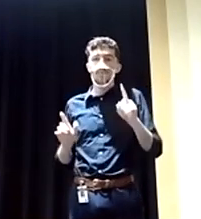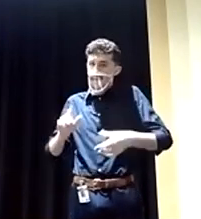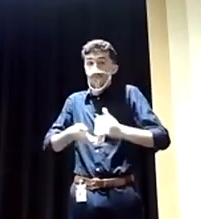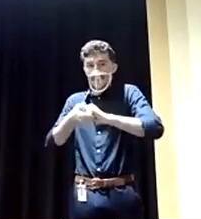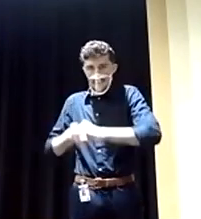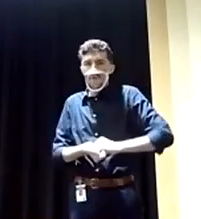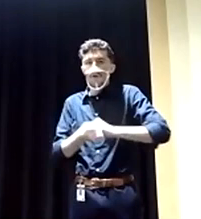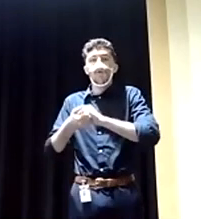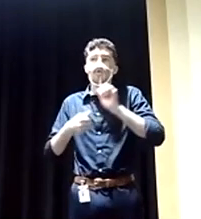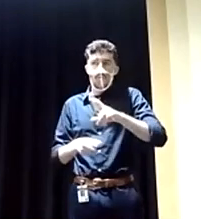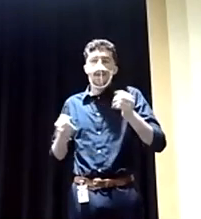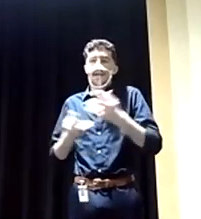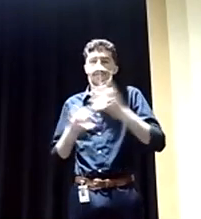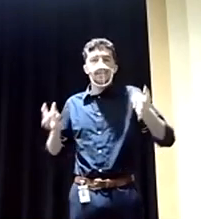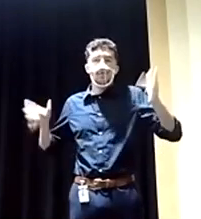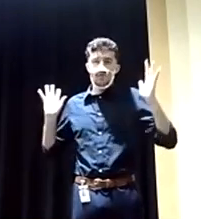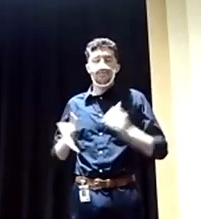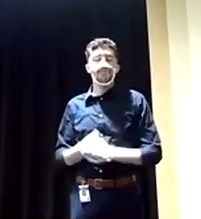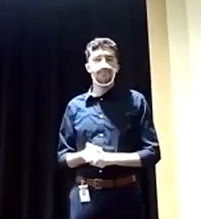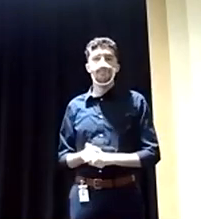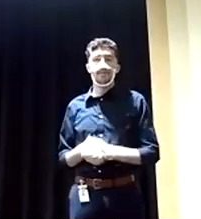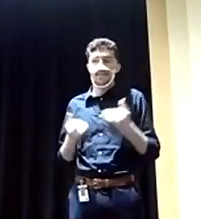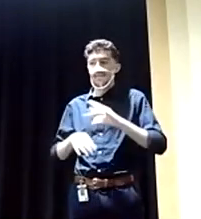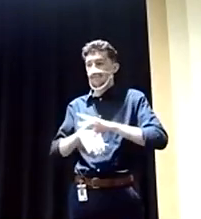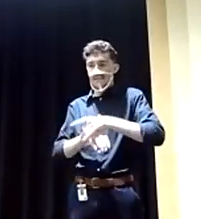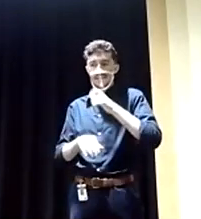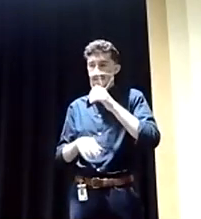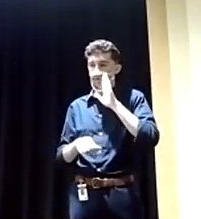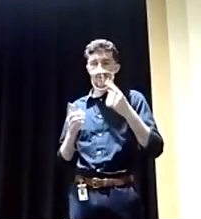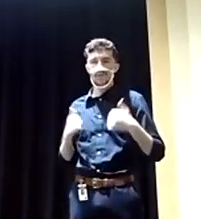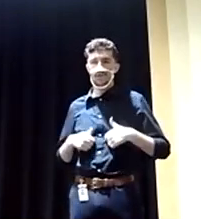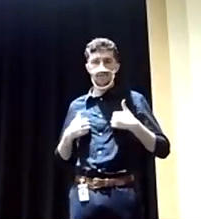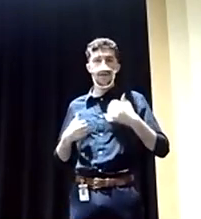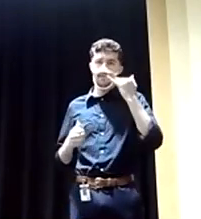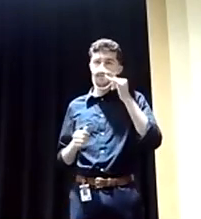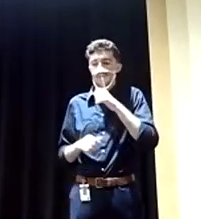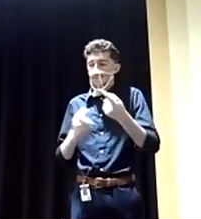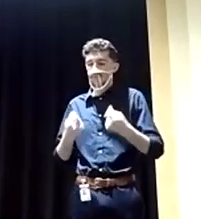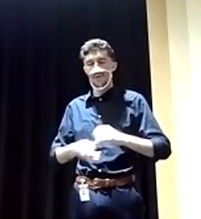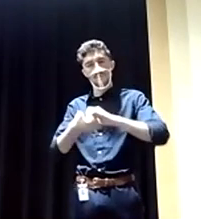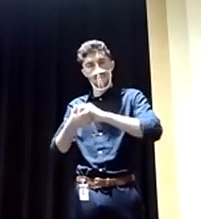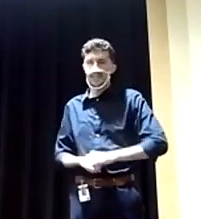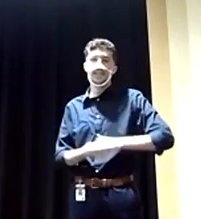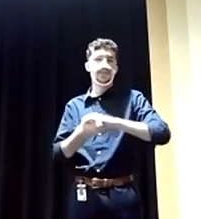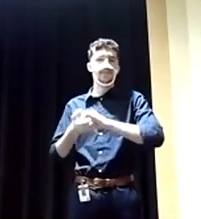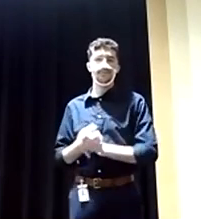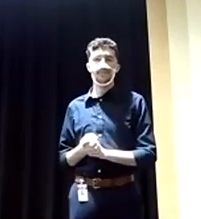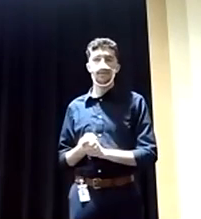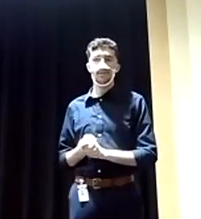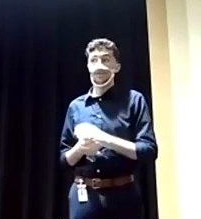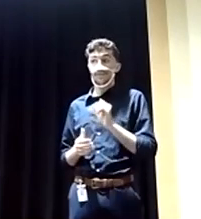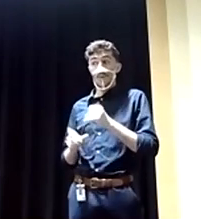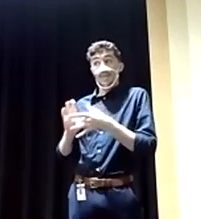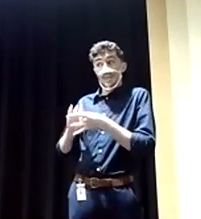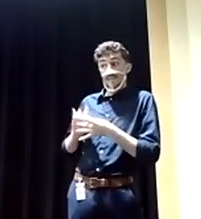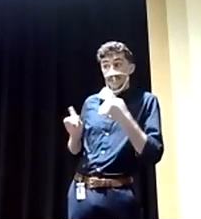doomed. The state is doomed. This country, this planet is doomed. If we don't at least talk to other people. And, you know, the comments I just heard